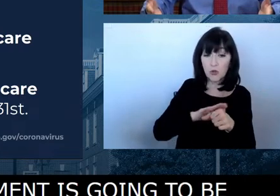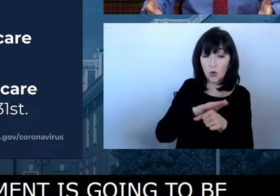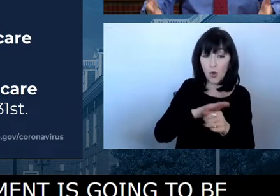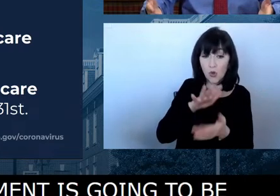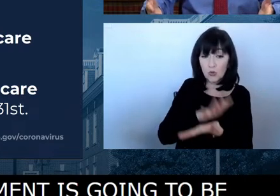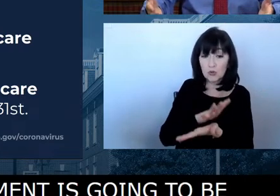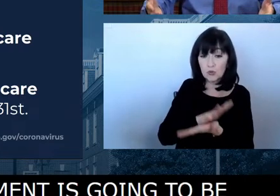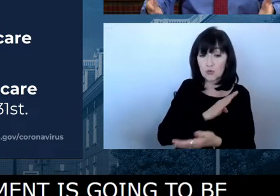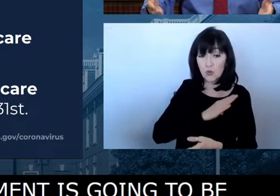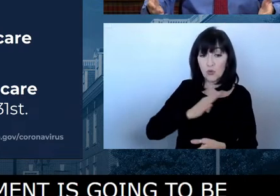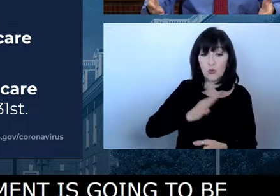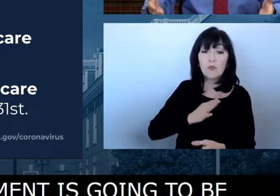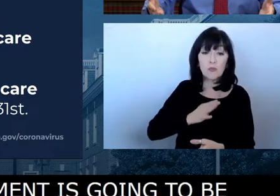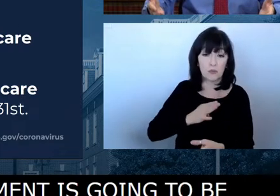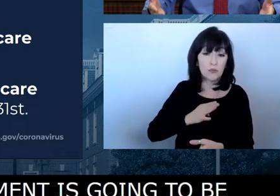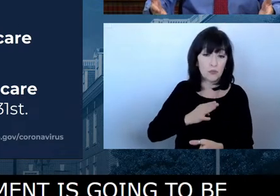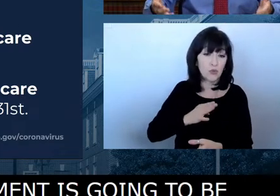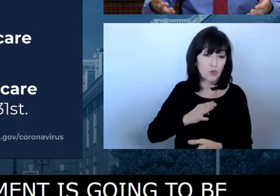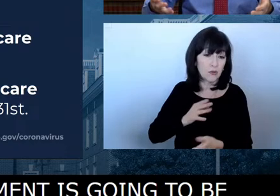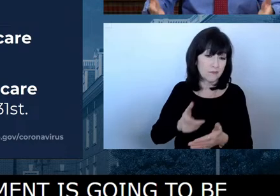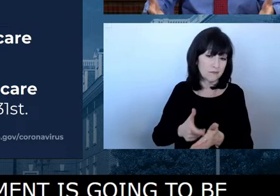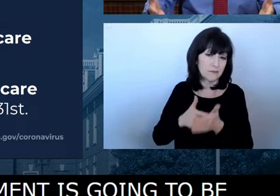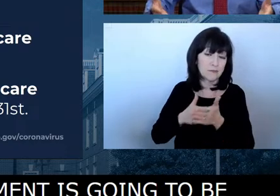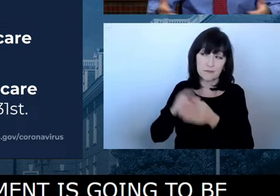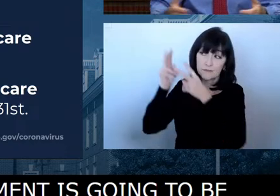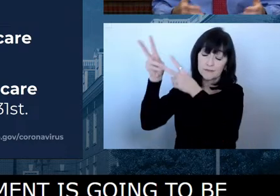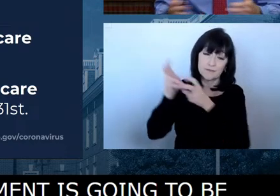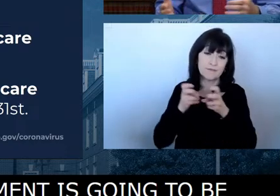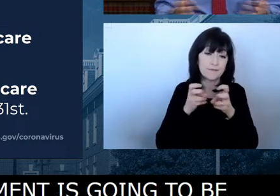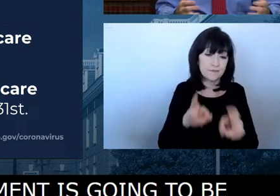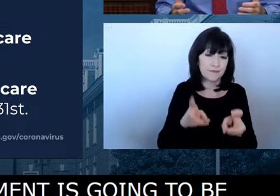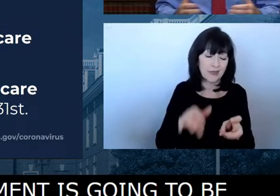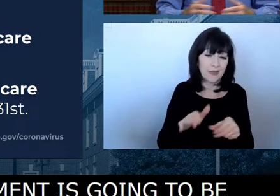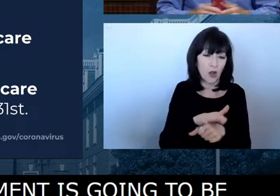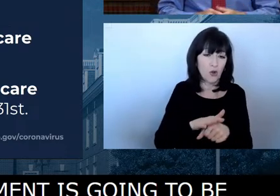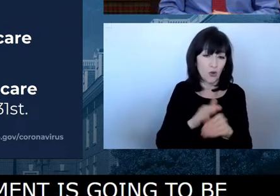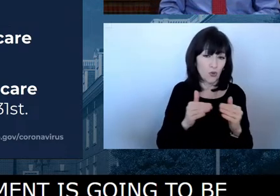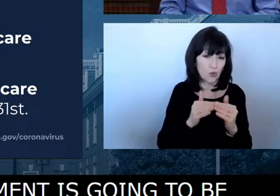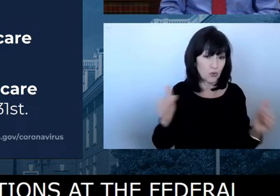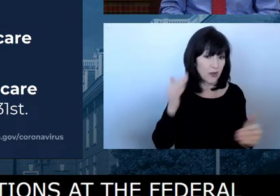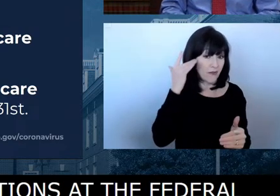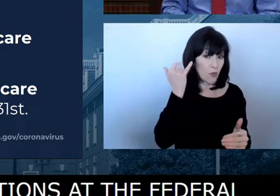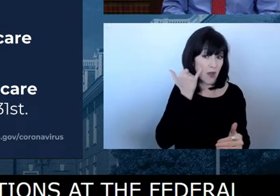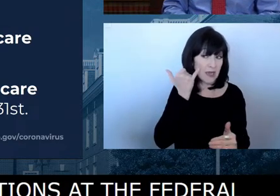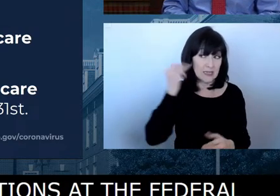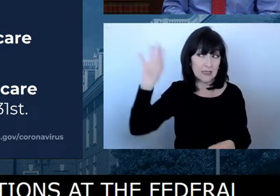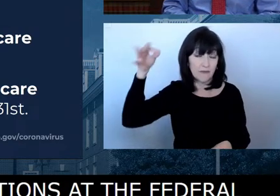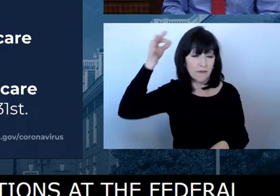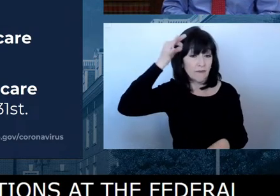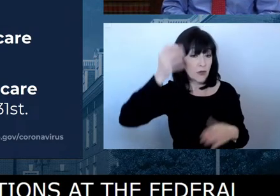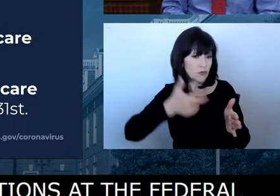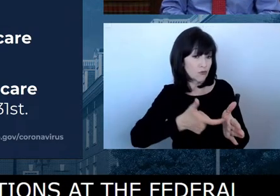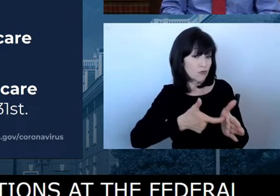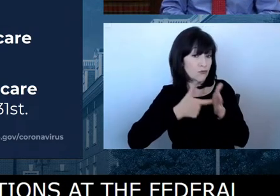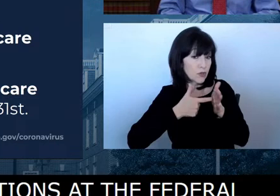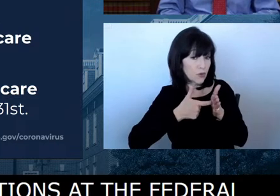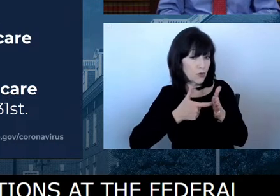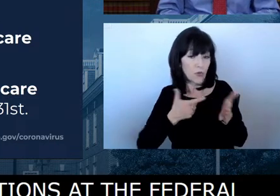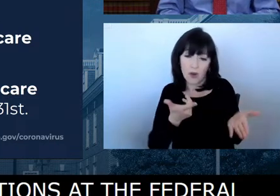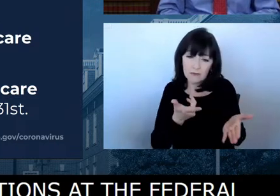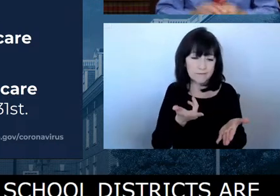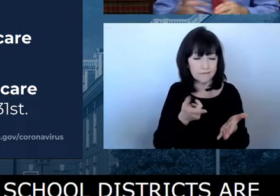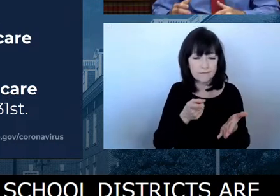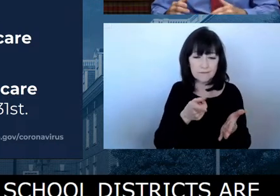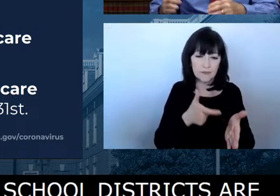guidances at the local level. And each of the states is in a little bit different place,